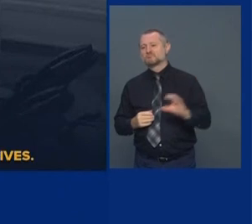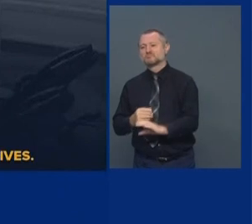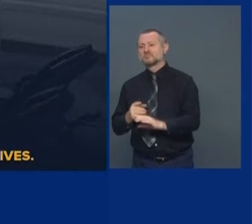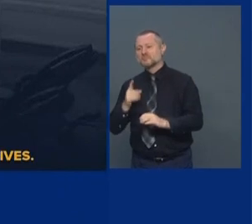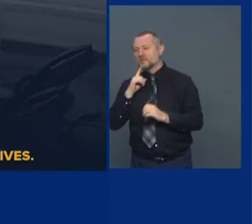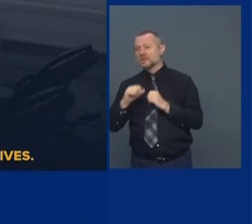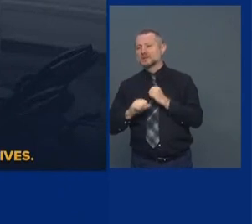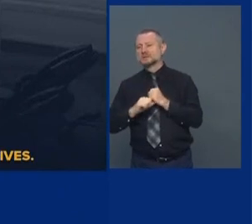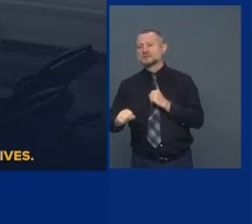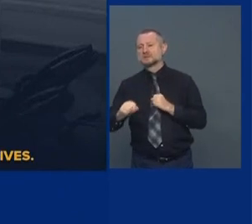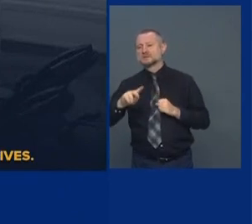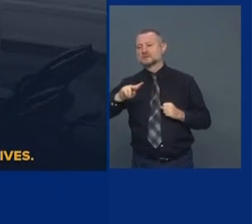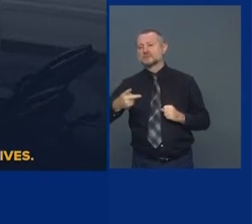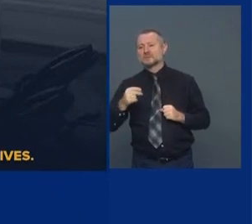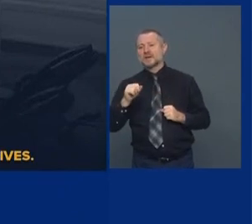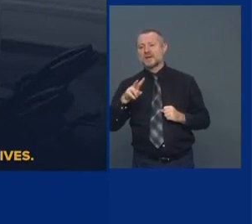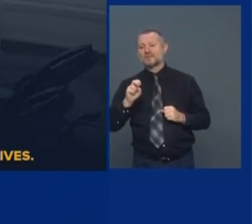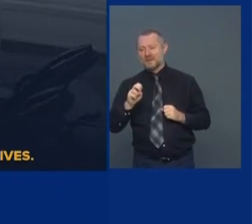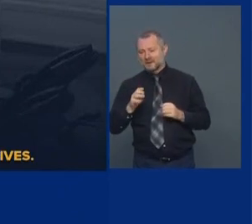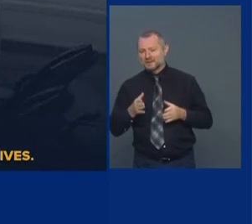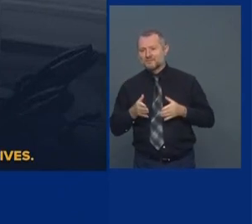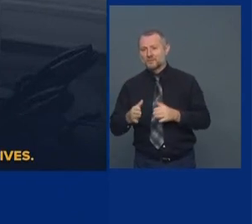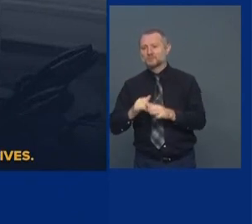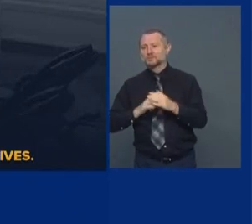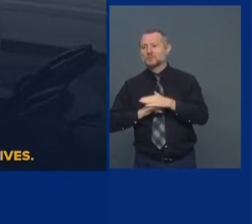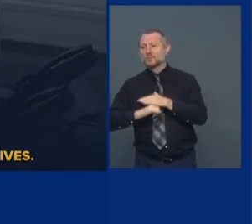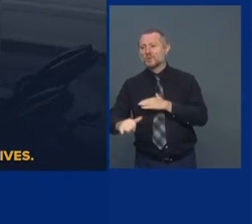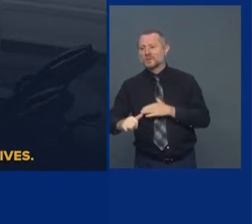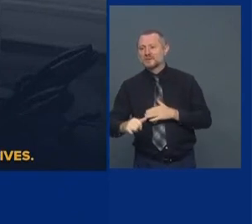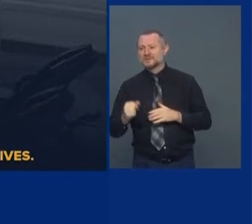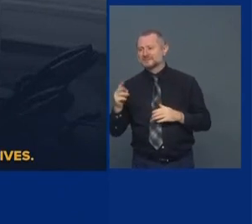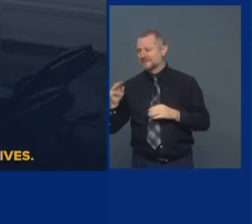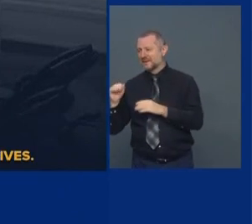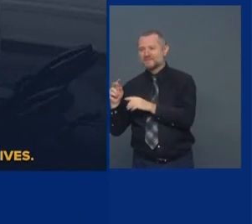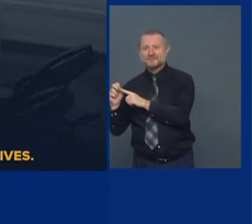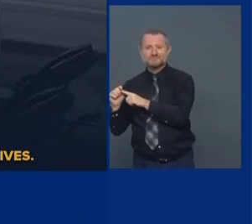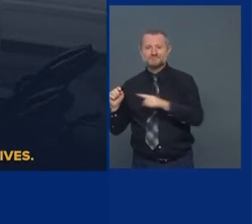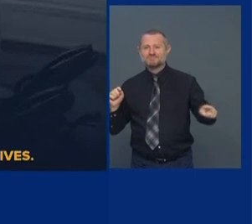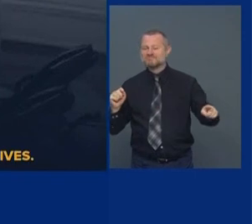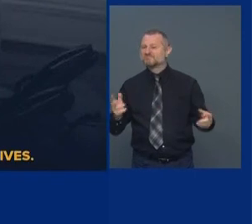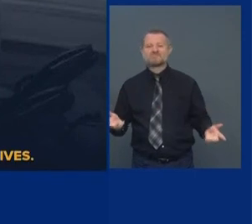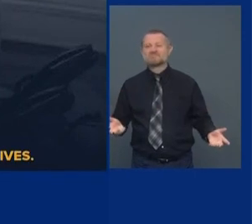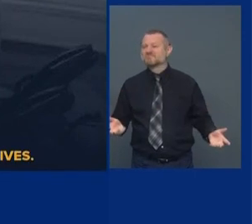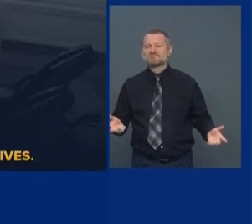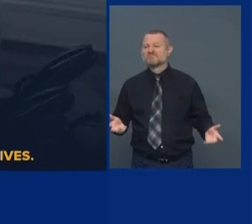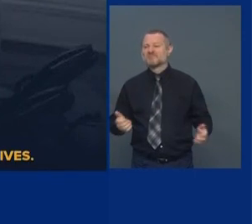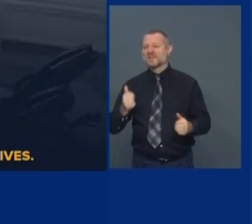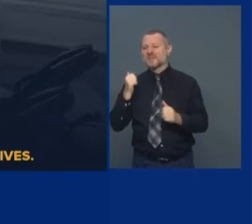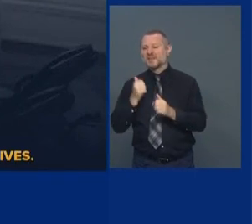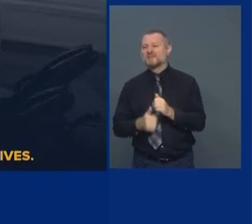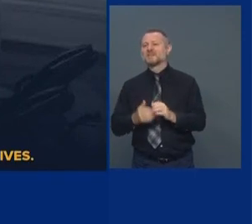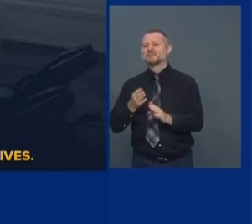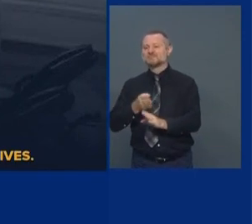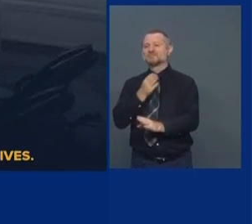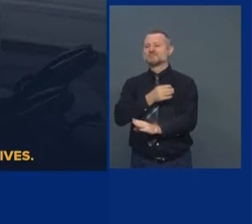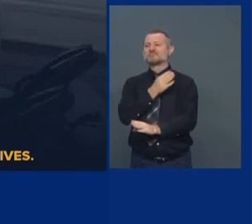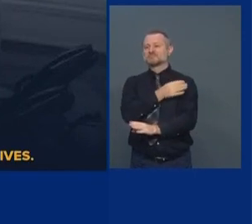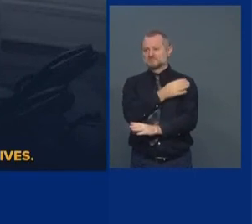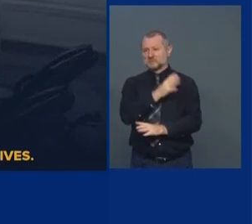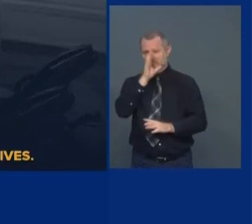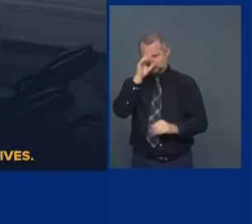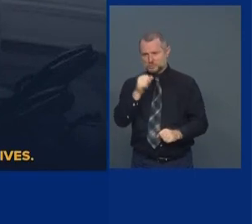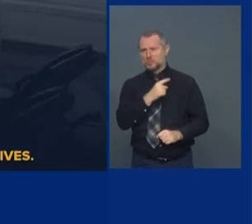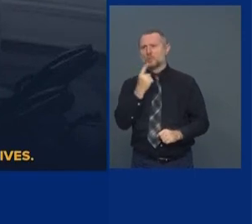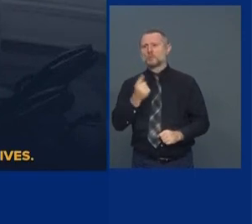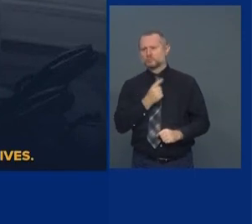to 125th Street. Every prior administration has funded the Second Avenue subway.